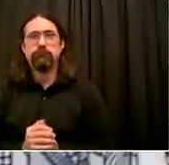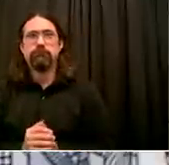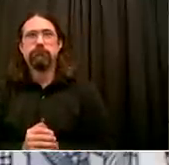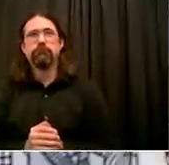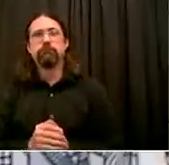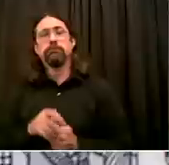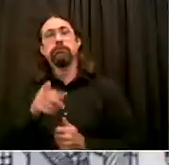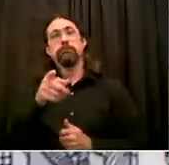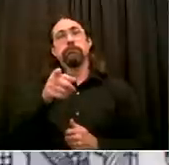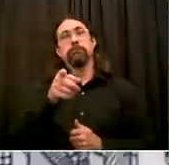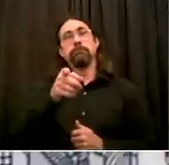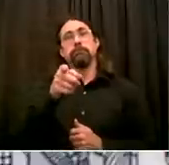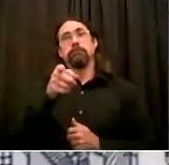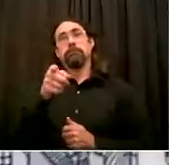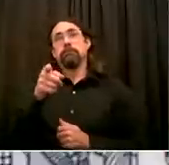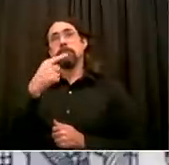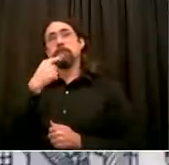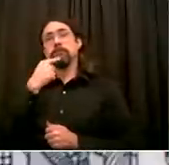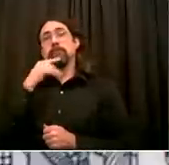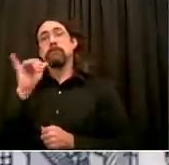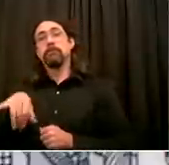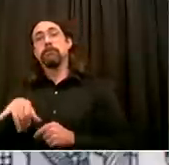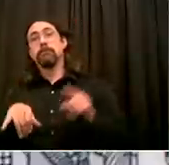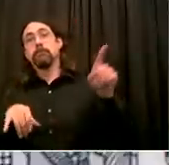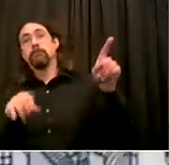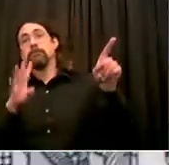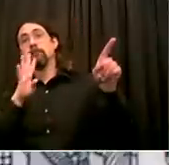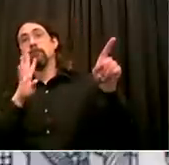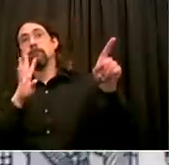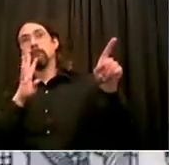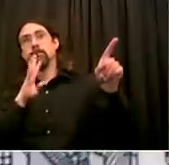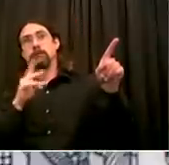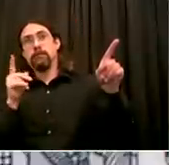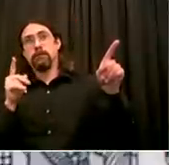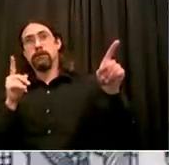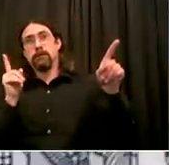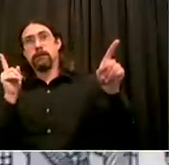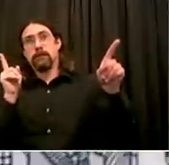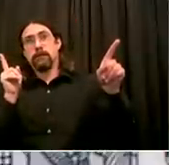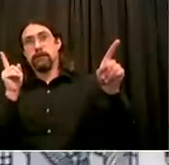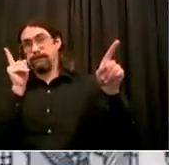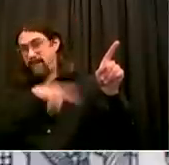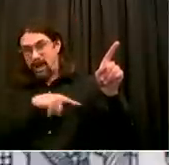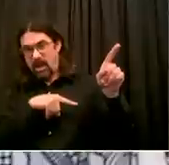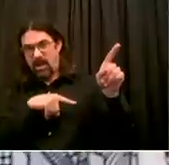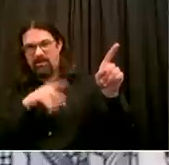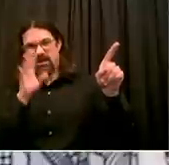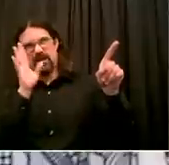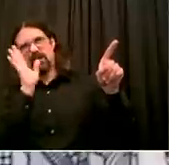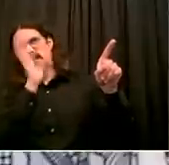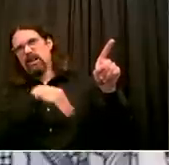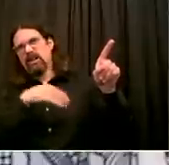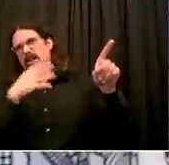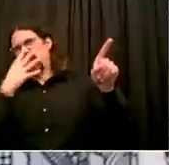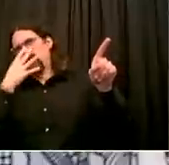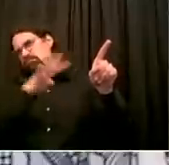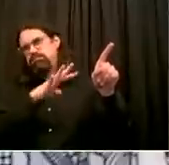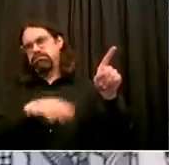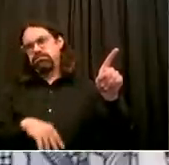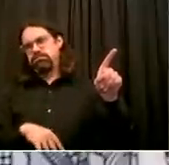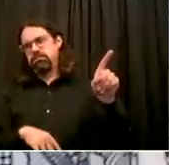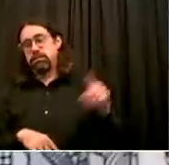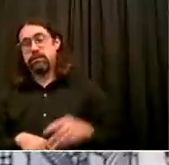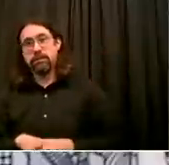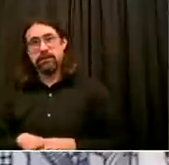or do you have any kind of genuine concern, you know, considering that the city has already lost $9 billion, that, you know, this could